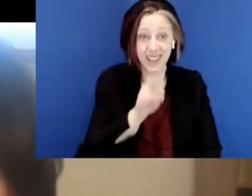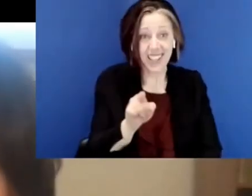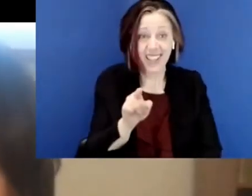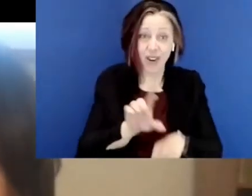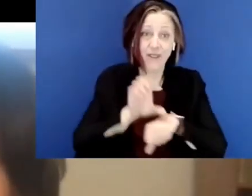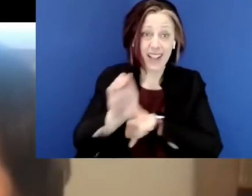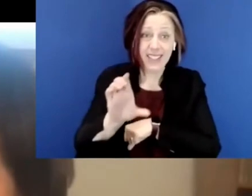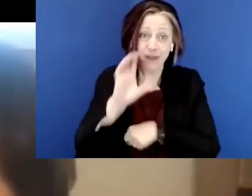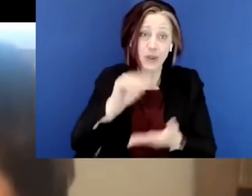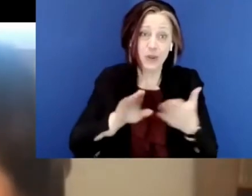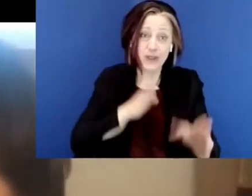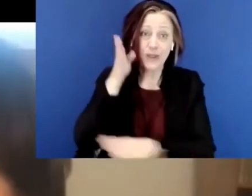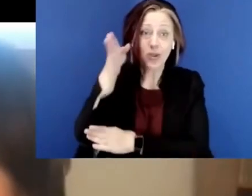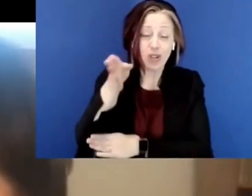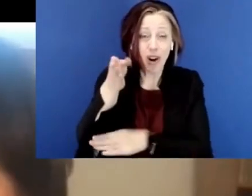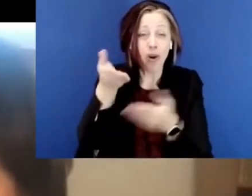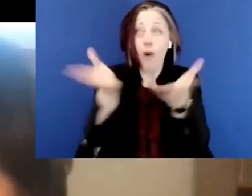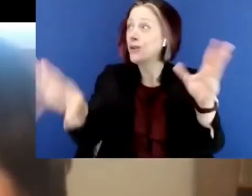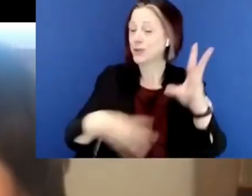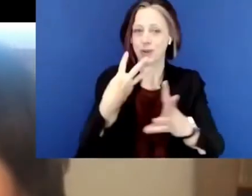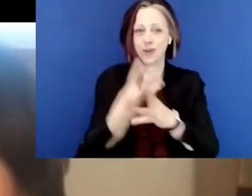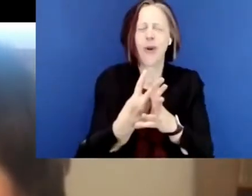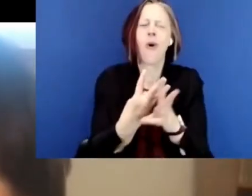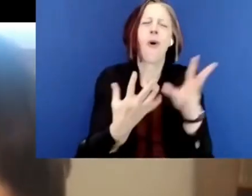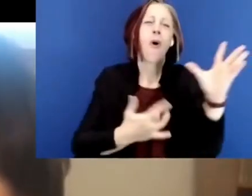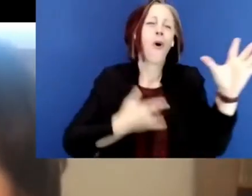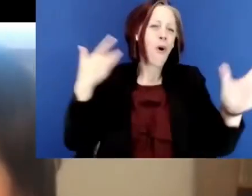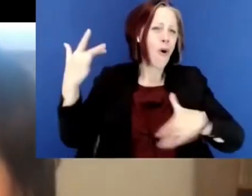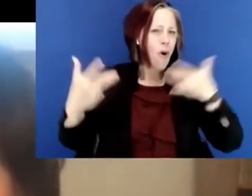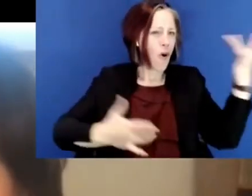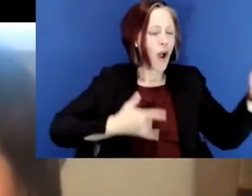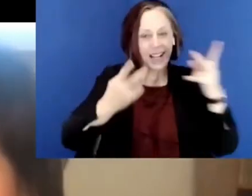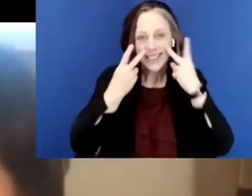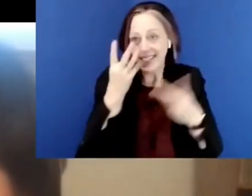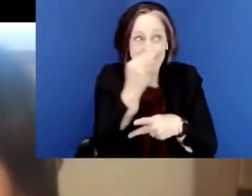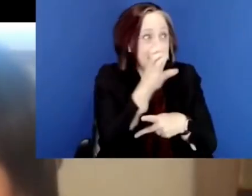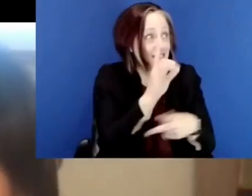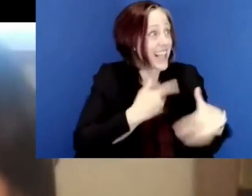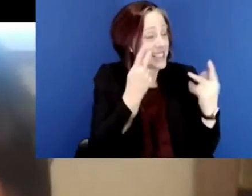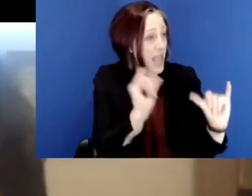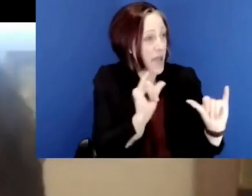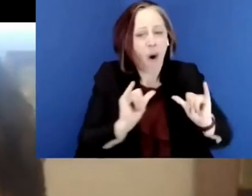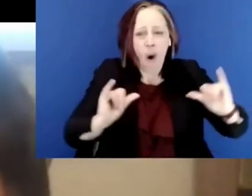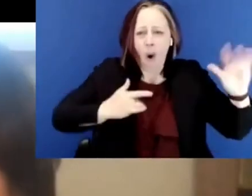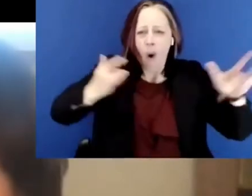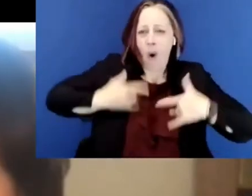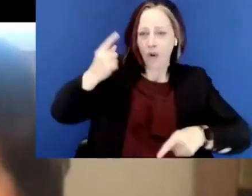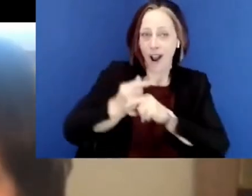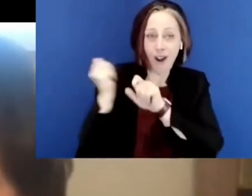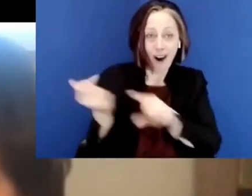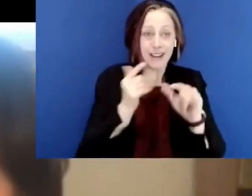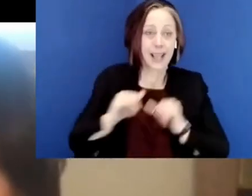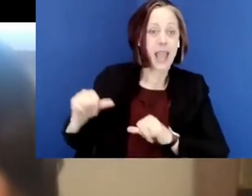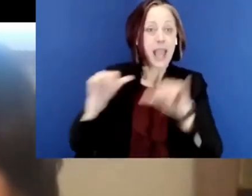right now, because you're invested in the future of students across the world. And I am so excited. You can see why David is so